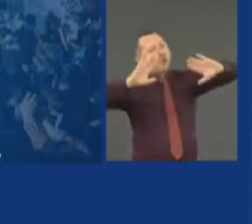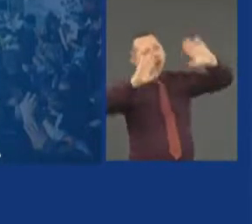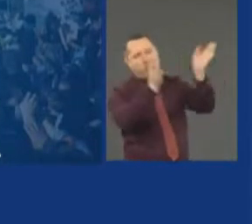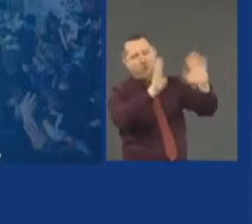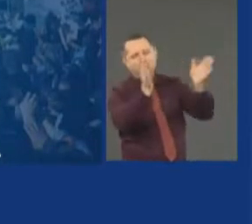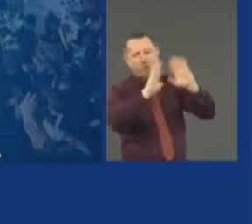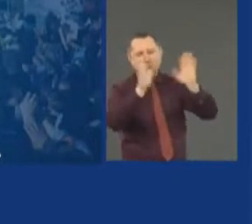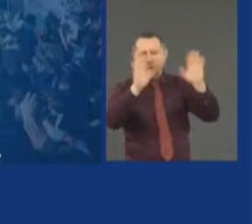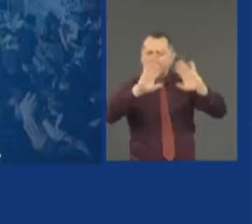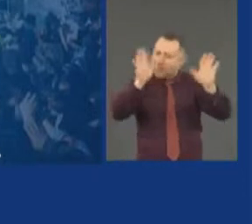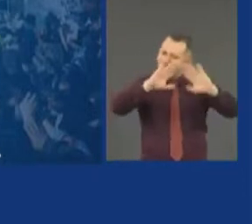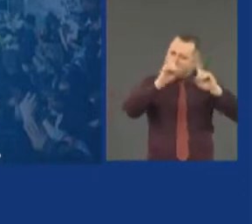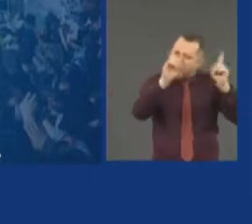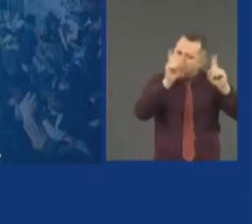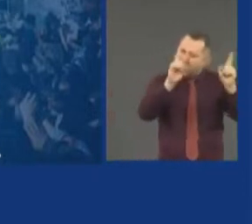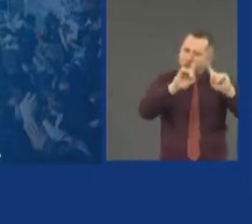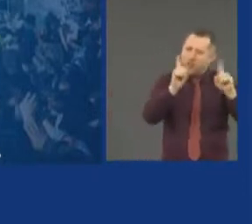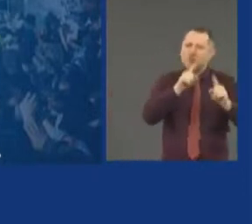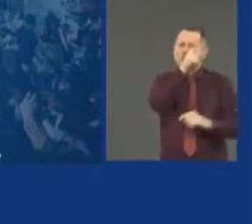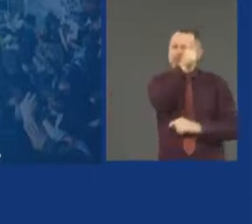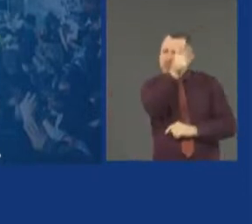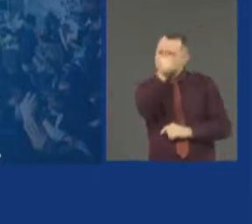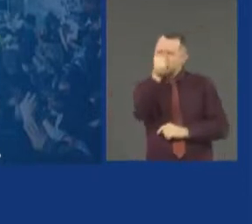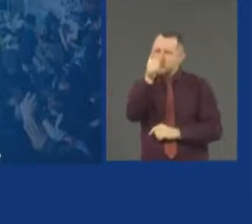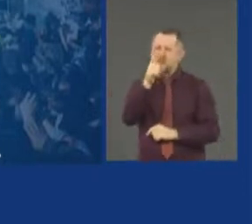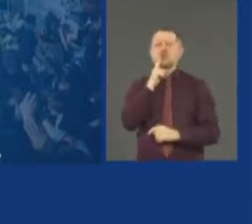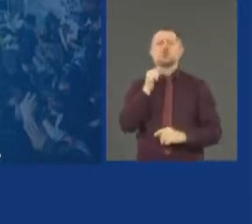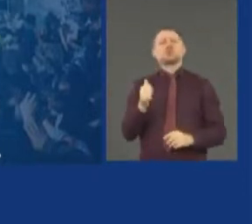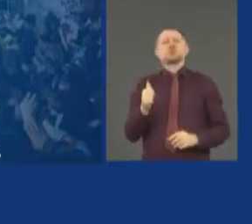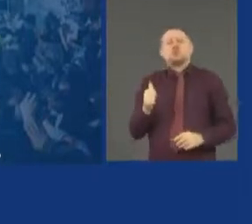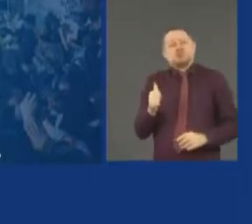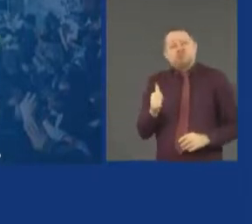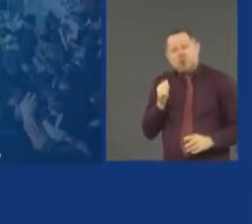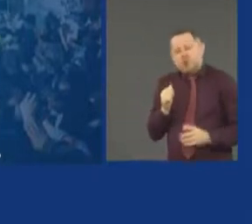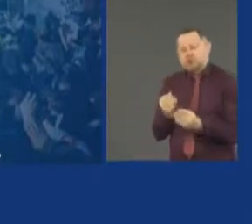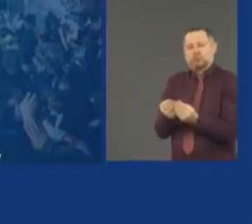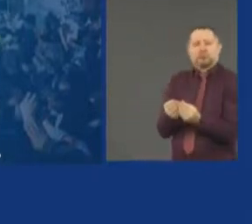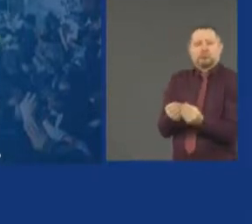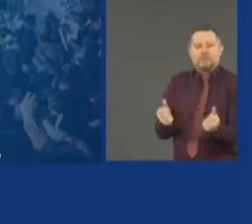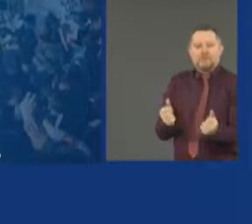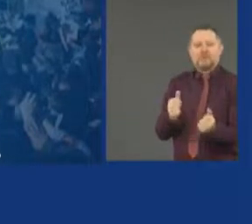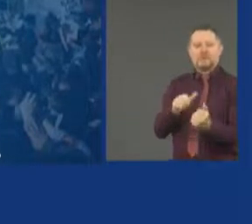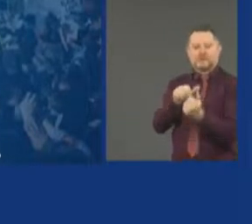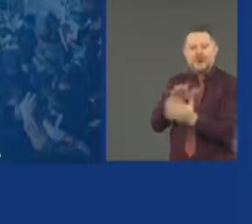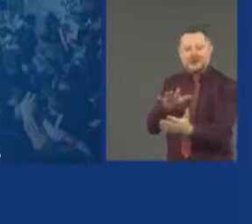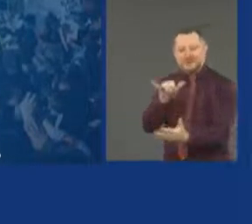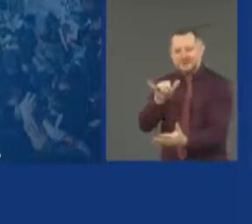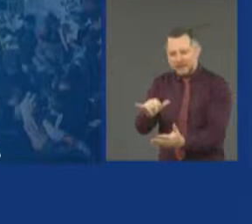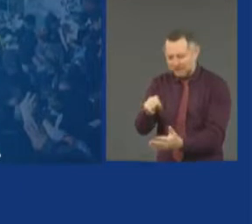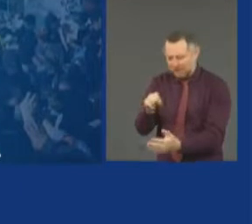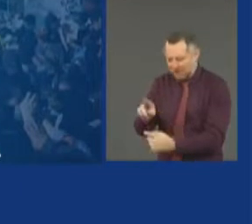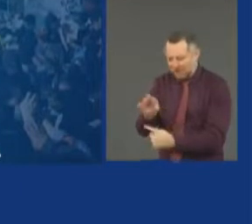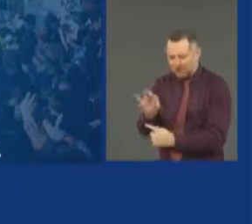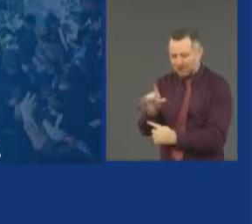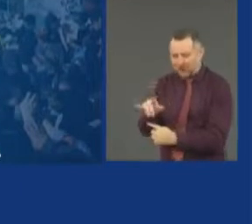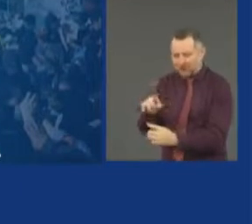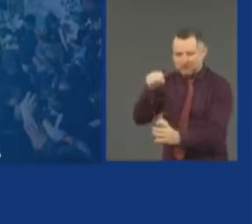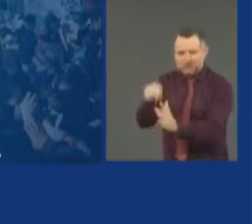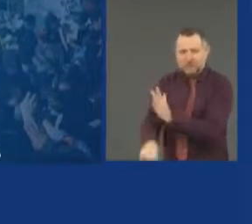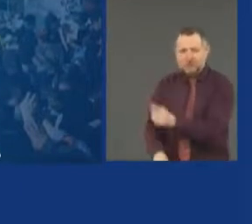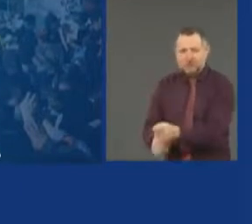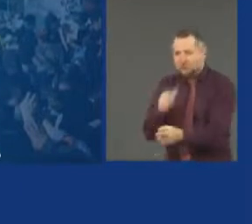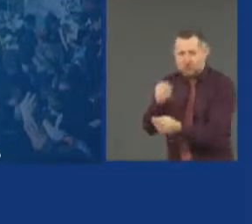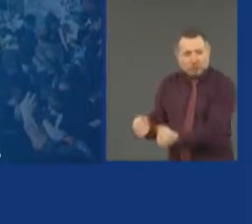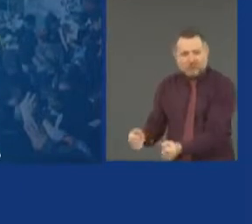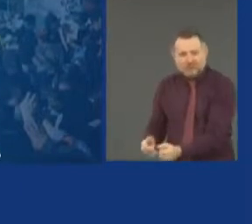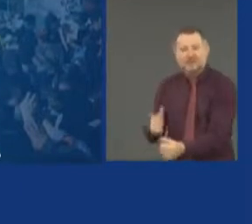because you don't want to address the Mr. Floyd murder. So it's convenient to say